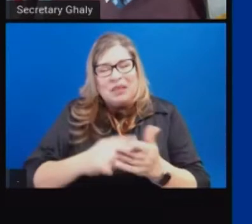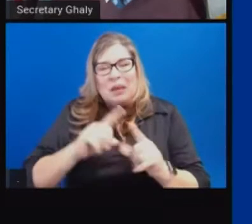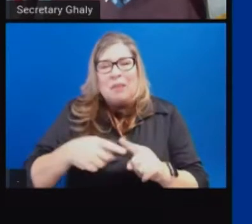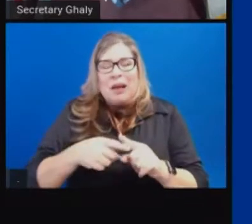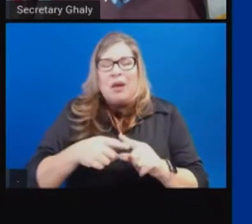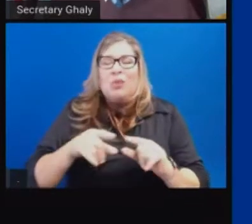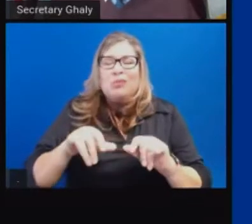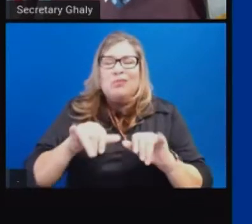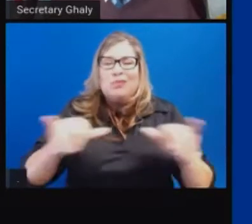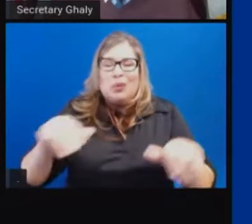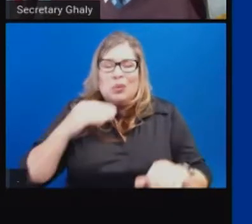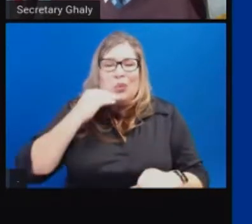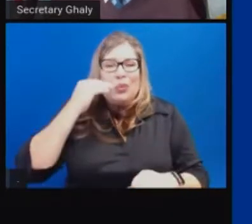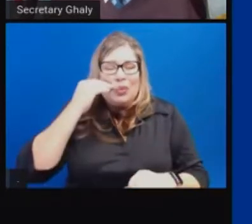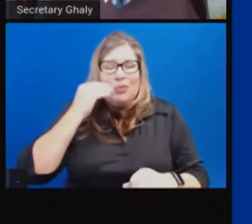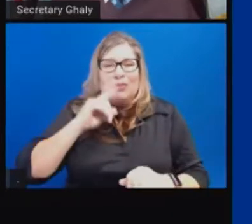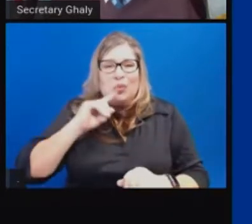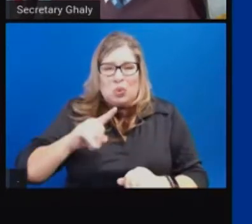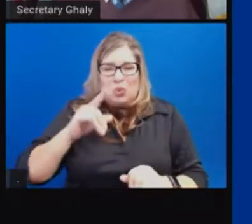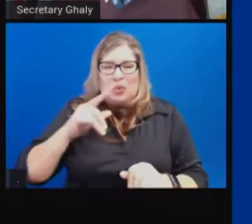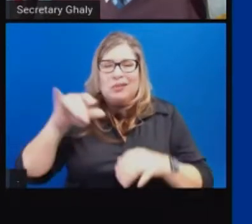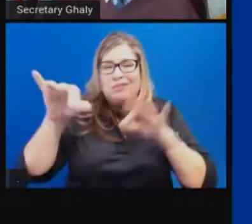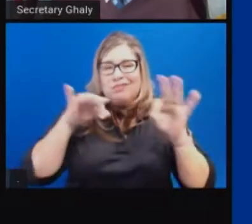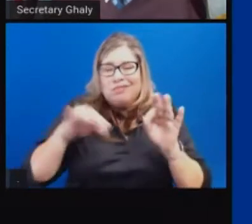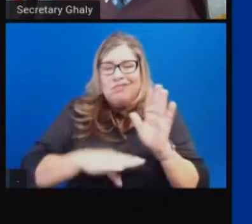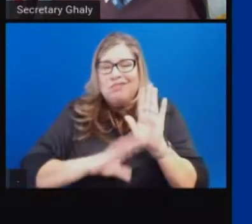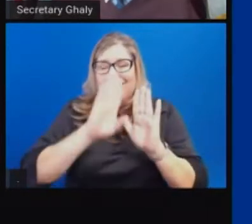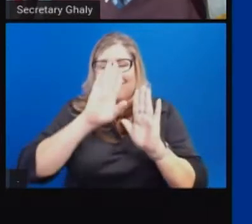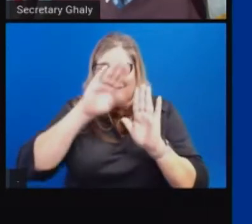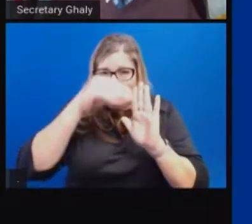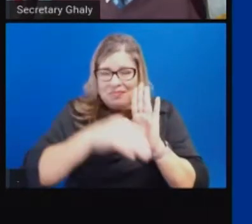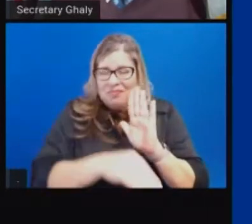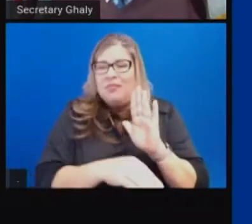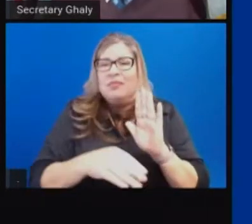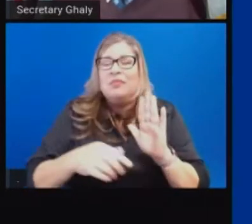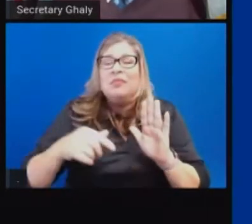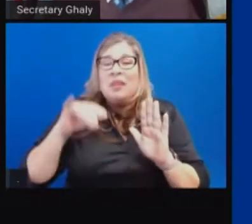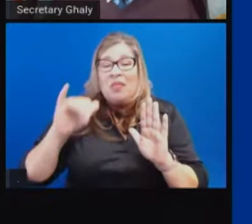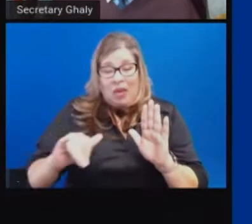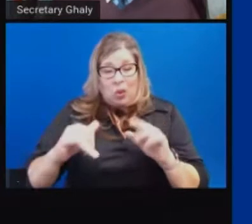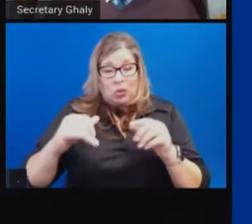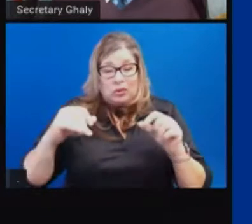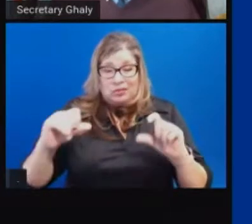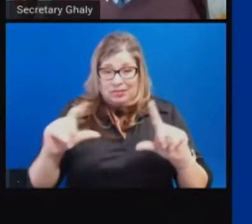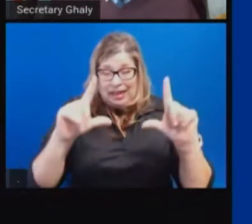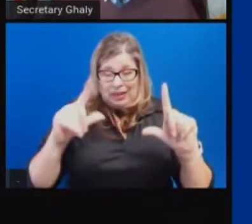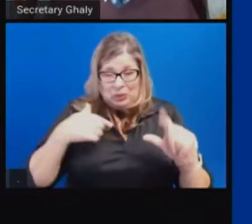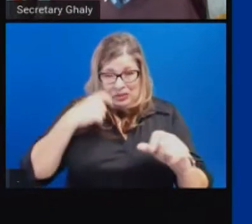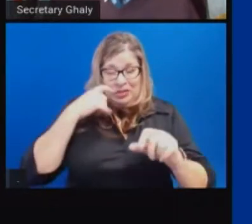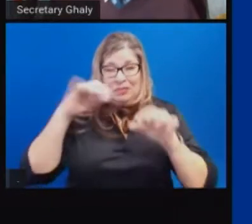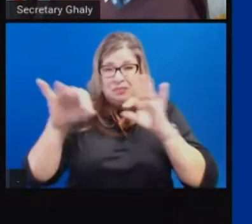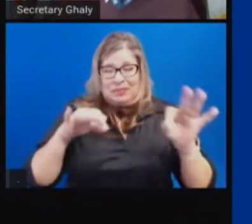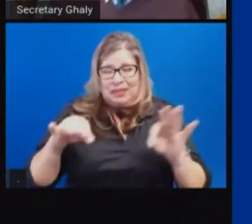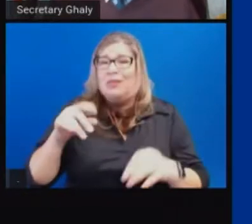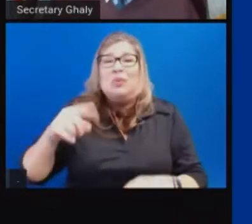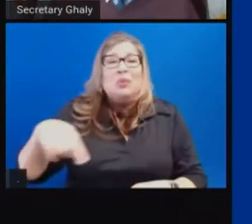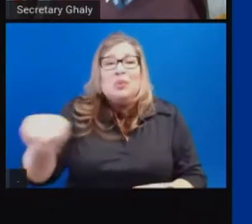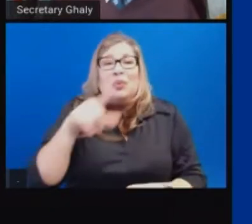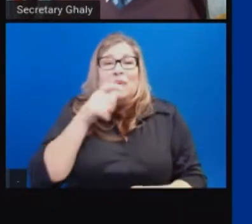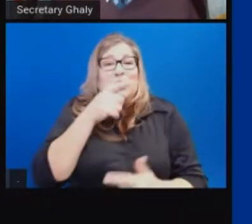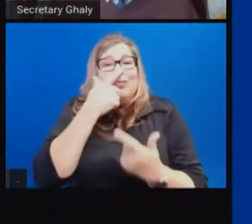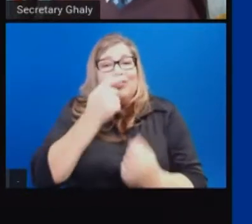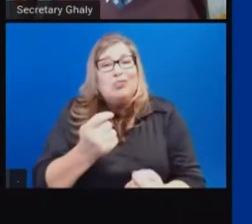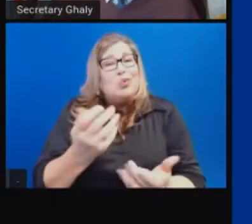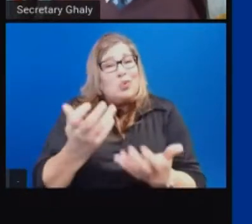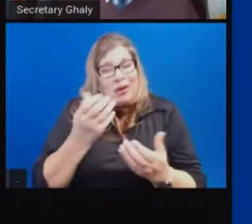to you, we are happy to continue to dig into the details so that all those who are interested in the